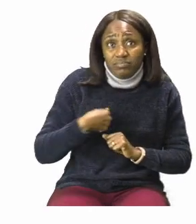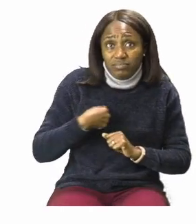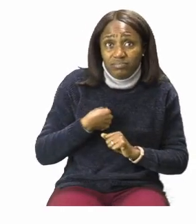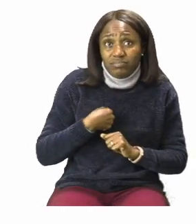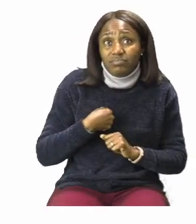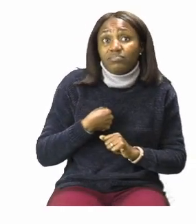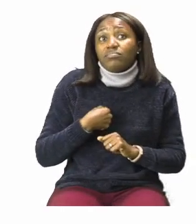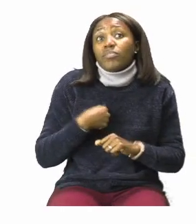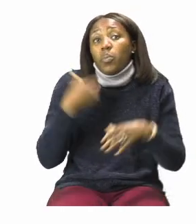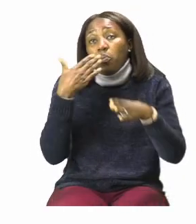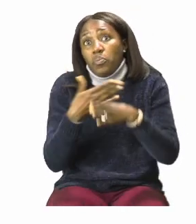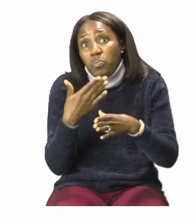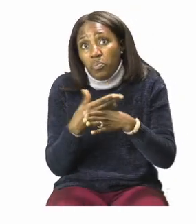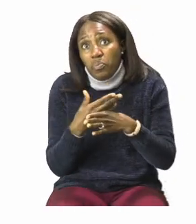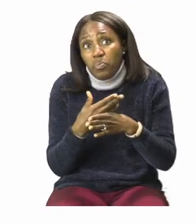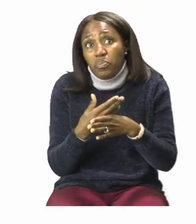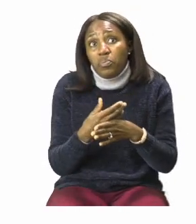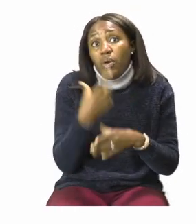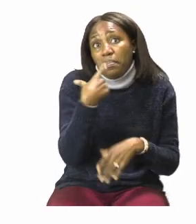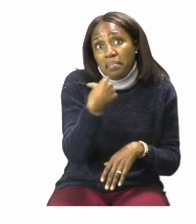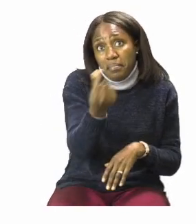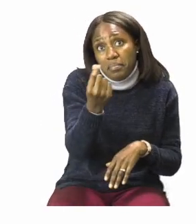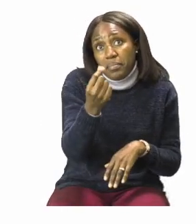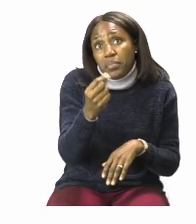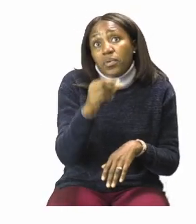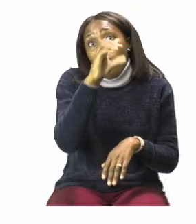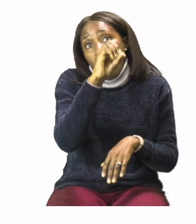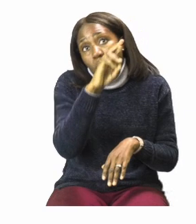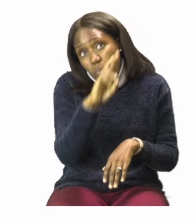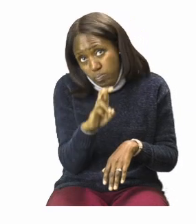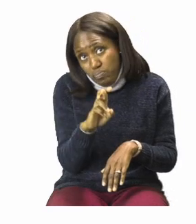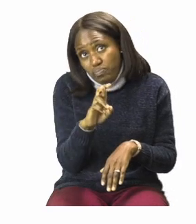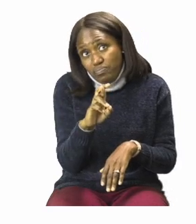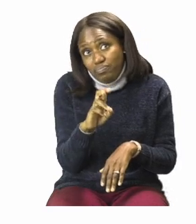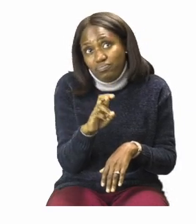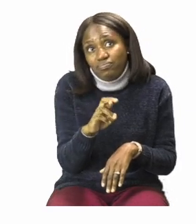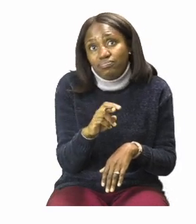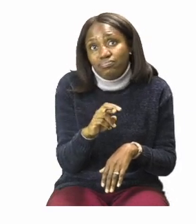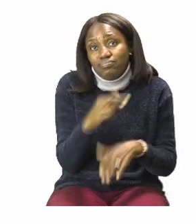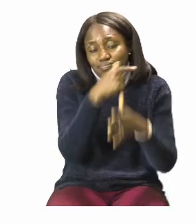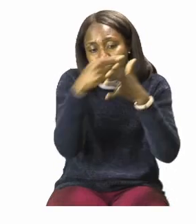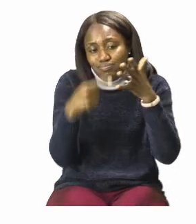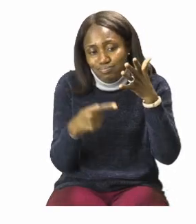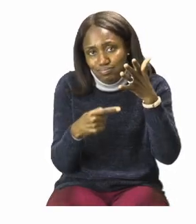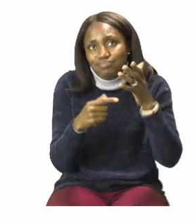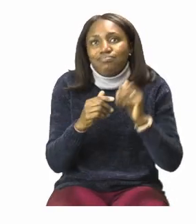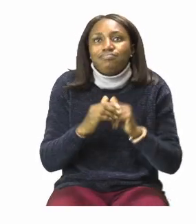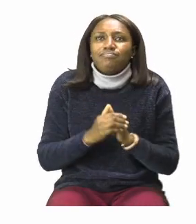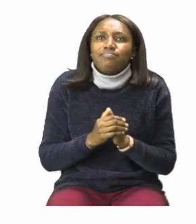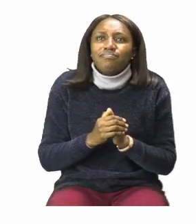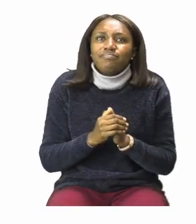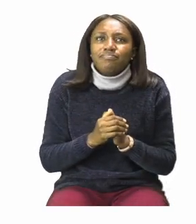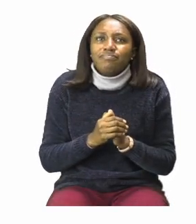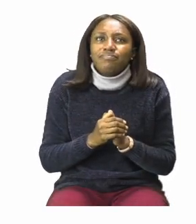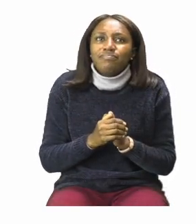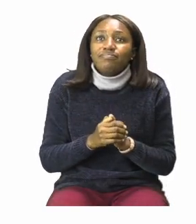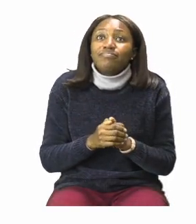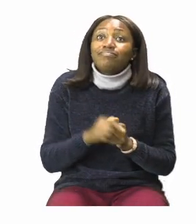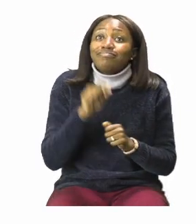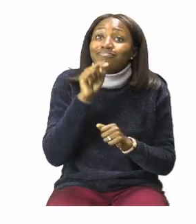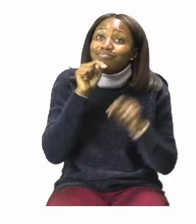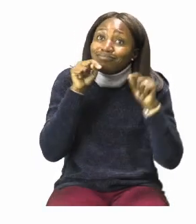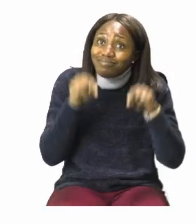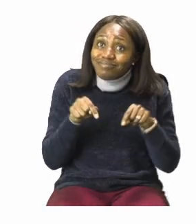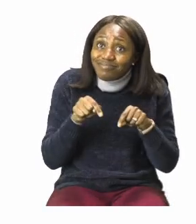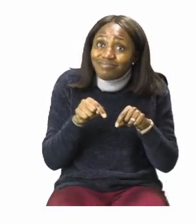work, goes and or. It's now going to be your job to make